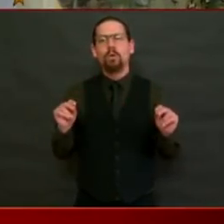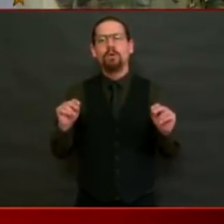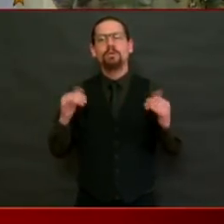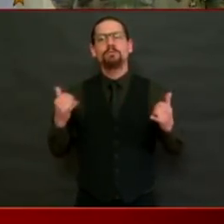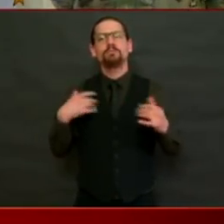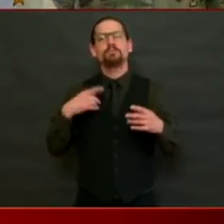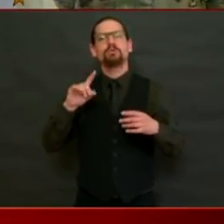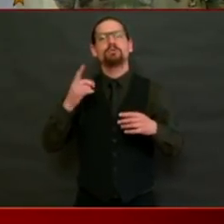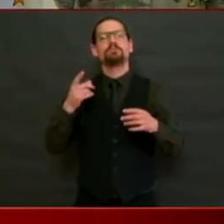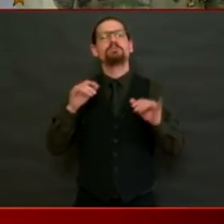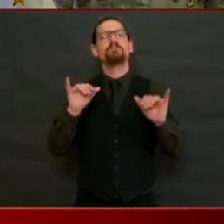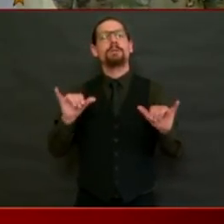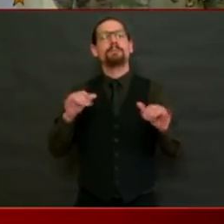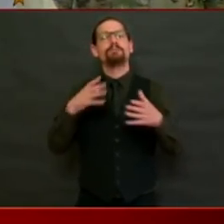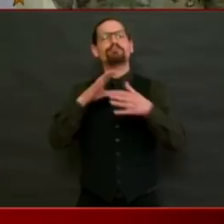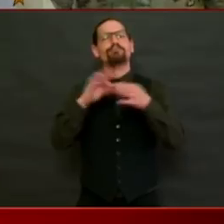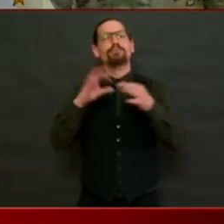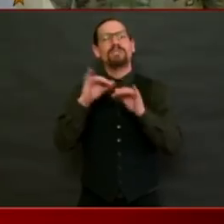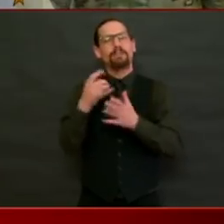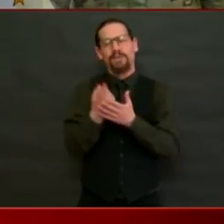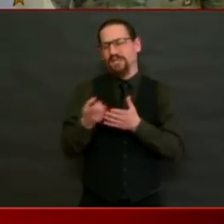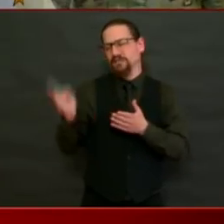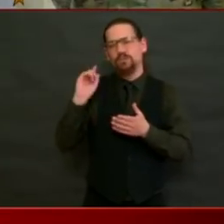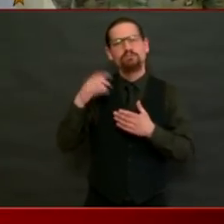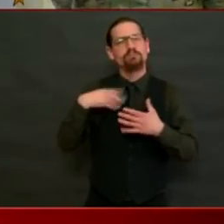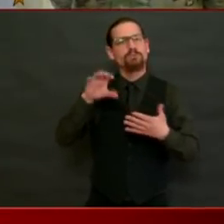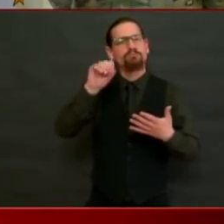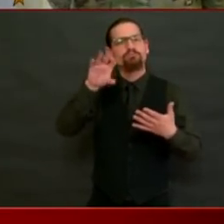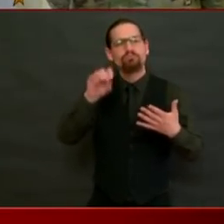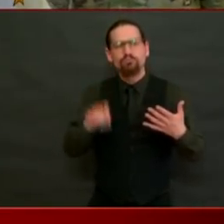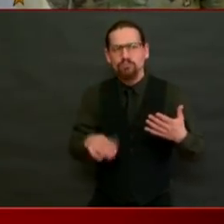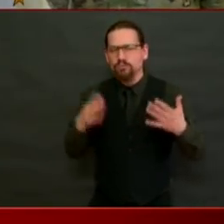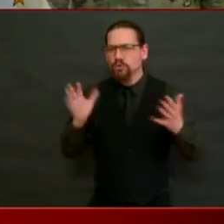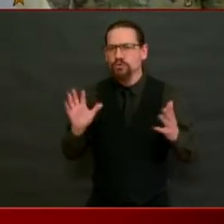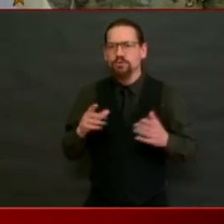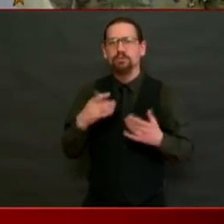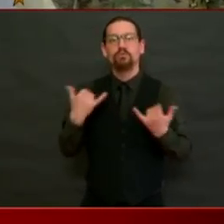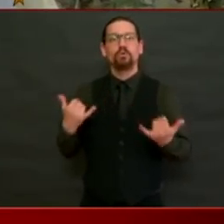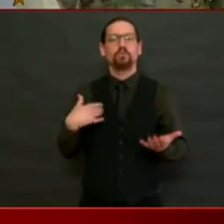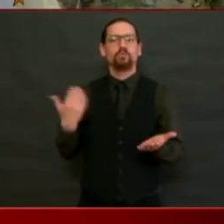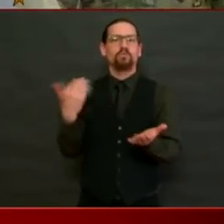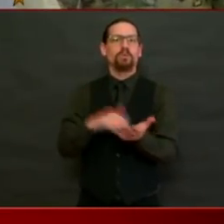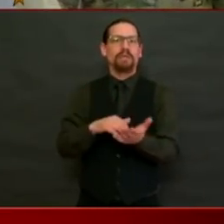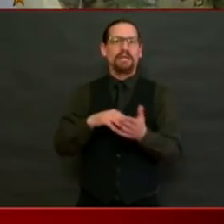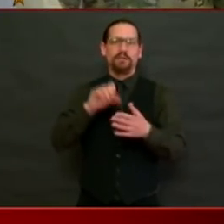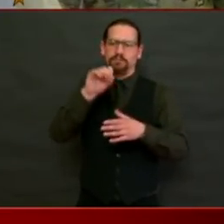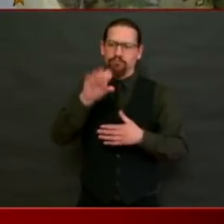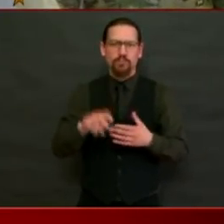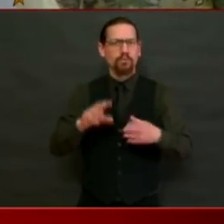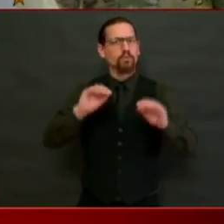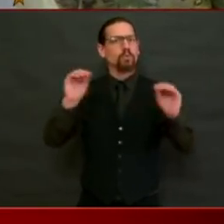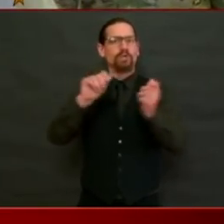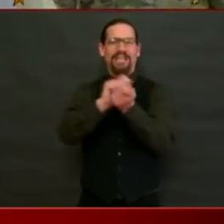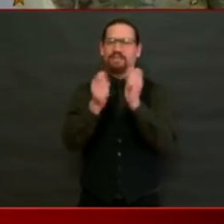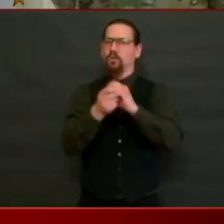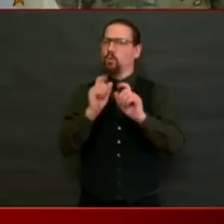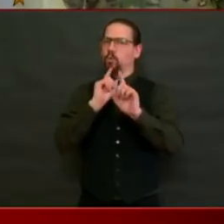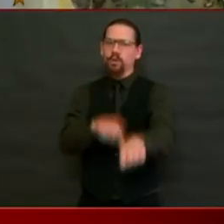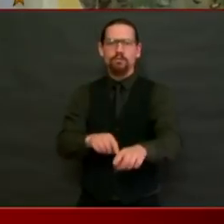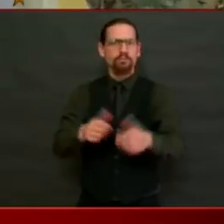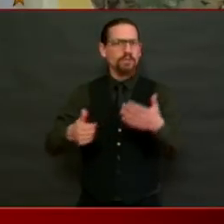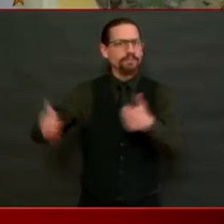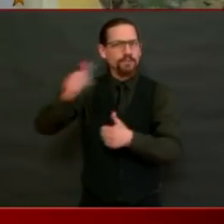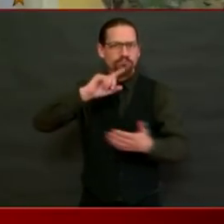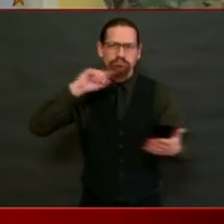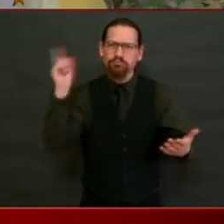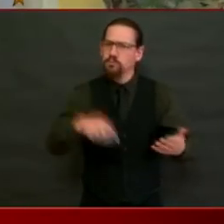executive order that I'm announcing today. But the point I was making is that we just aren't seeing the compliance with the stay-at